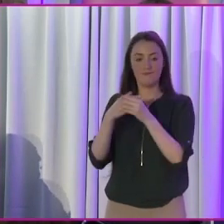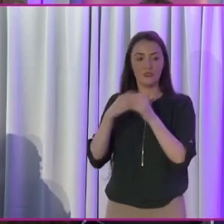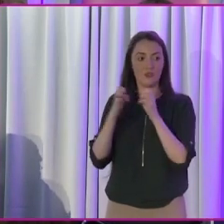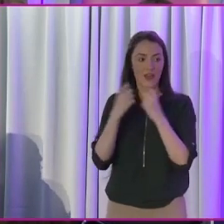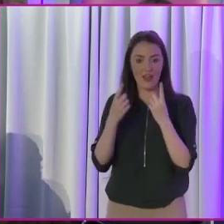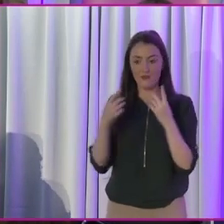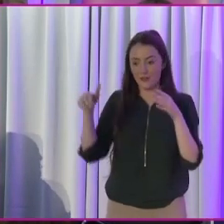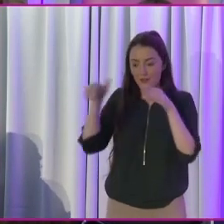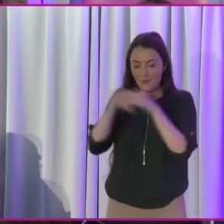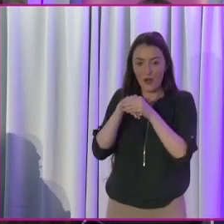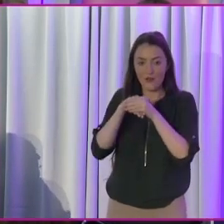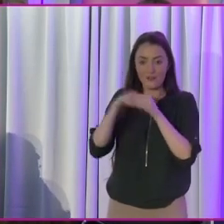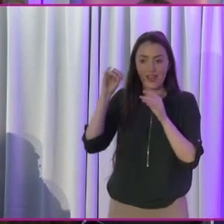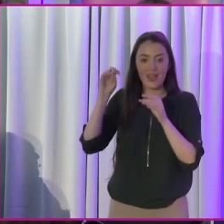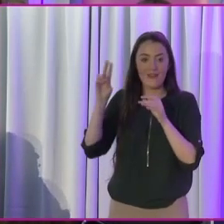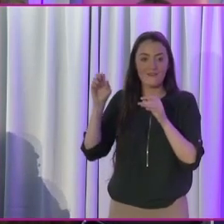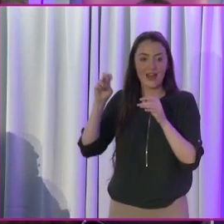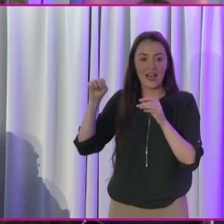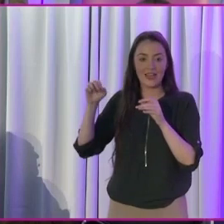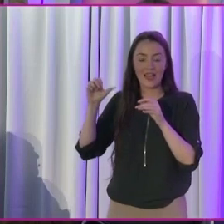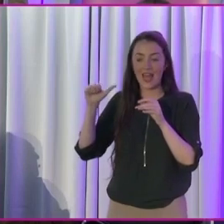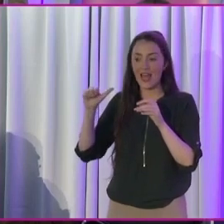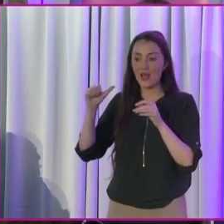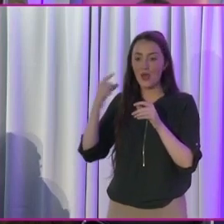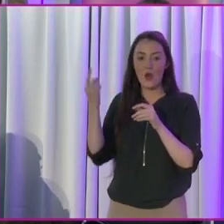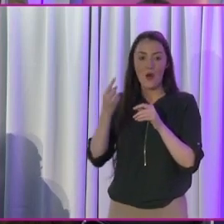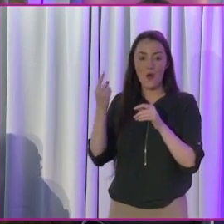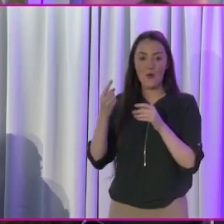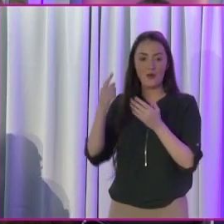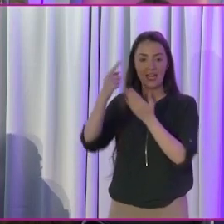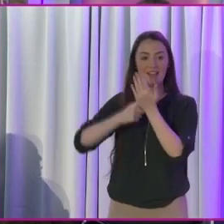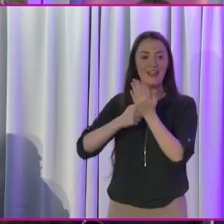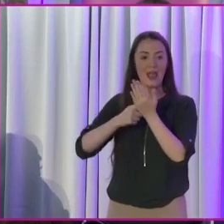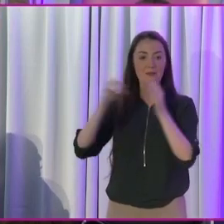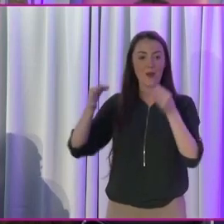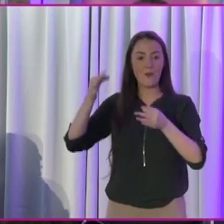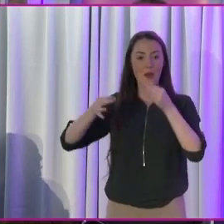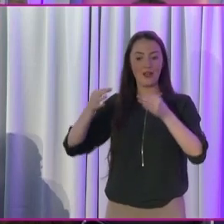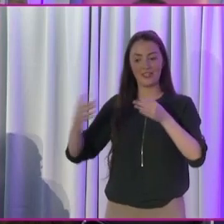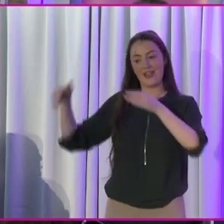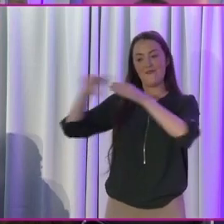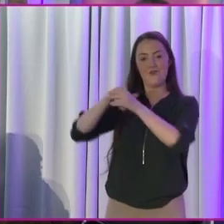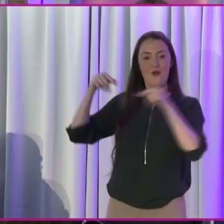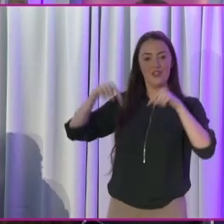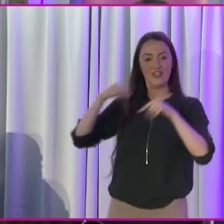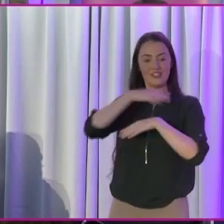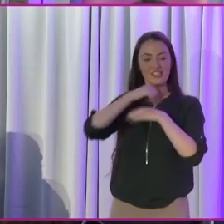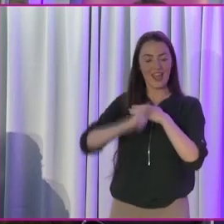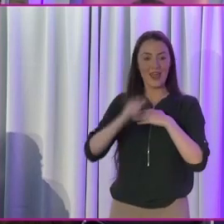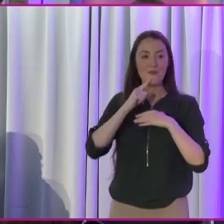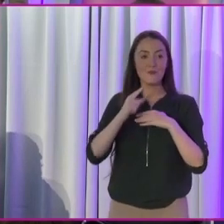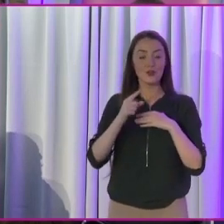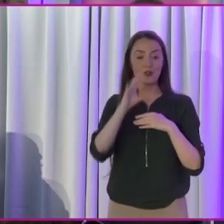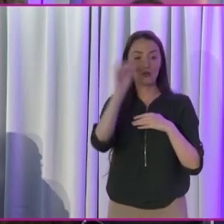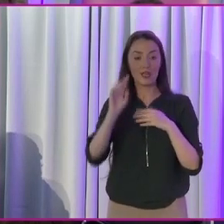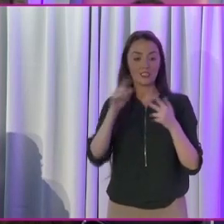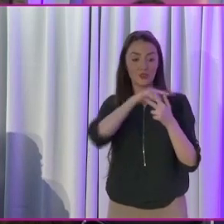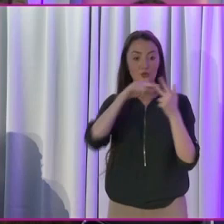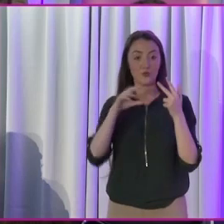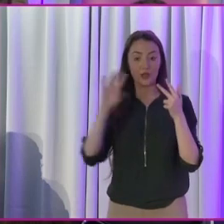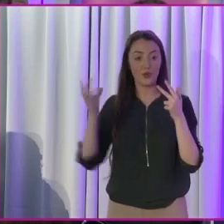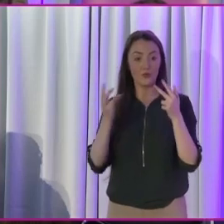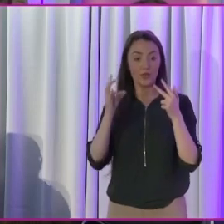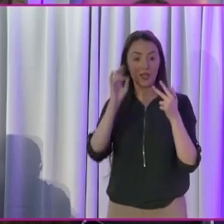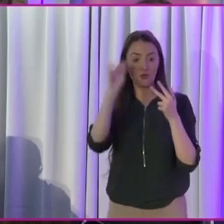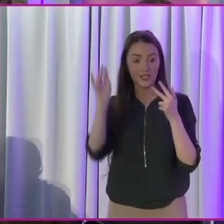welcome the fact that Ivana is the only one turned up, just saying. Thanks Gerry. Well done, Ivana. The question I have is three quick questions